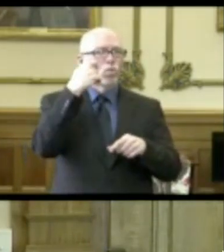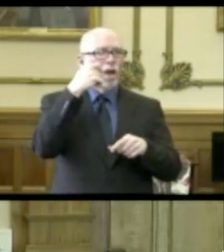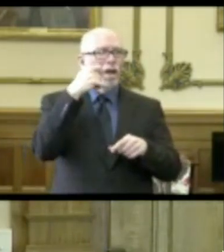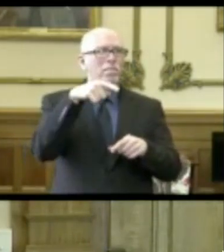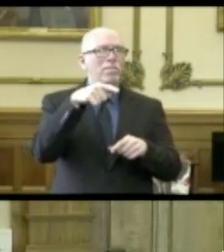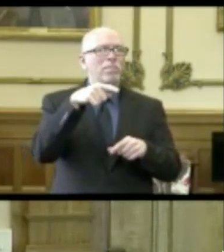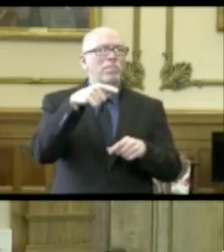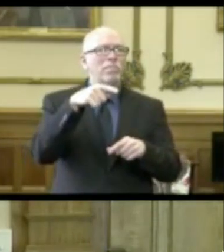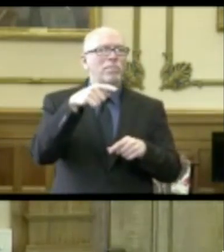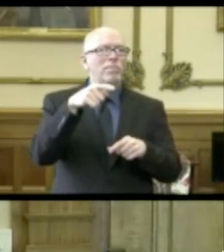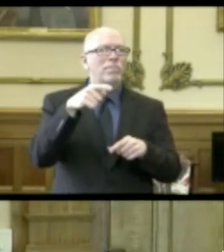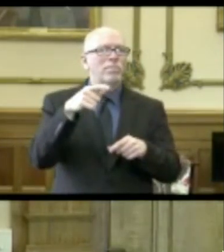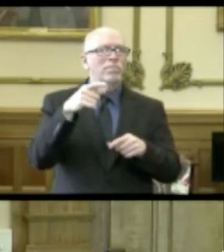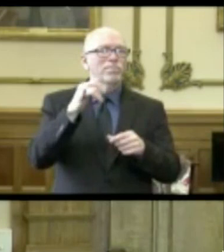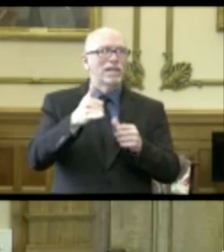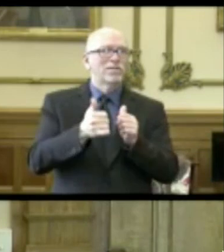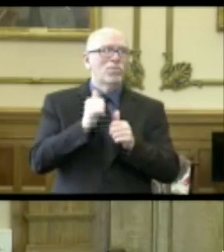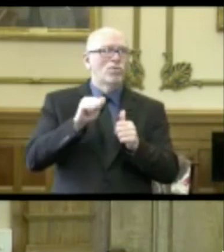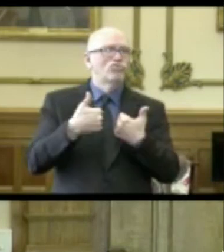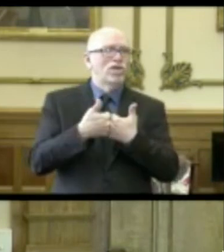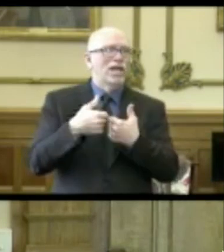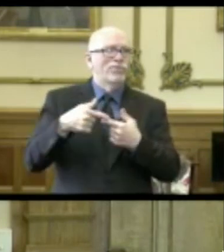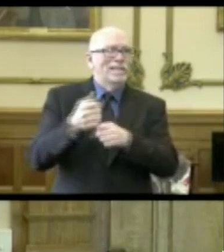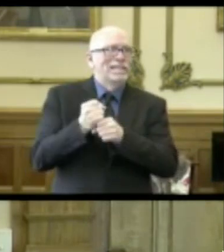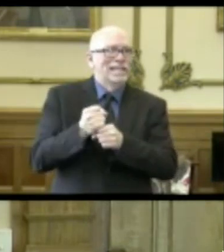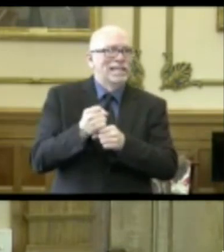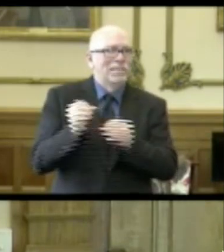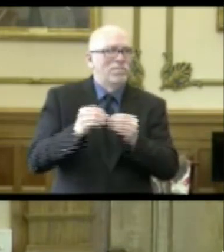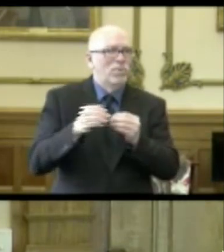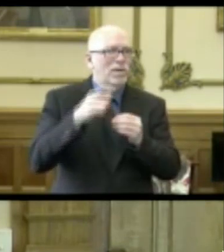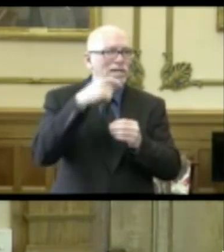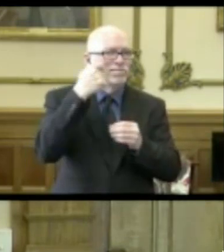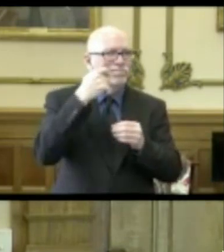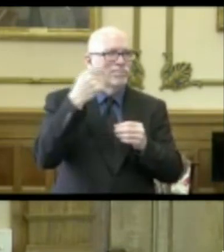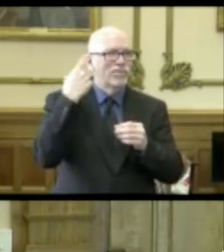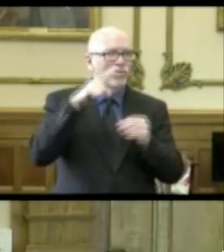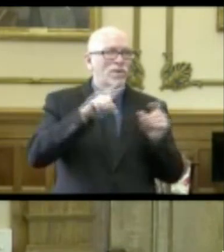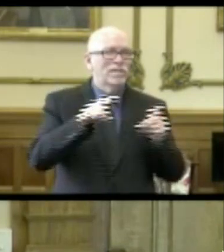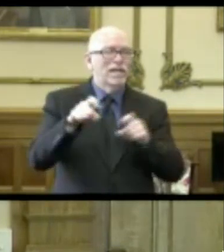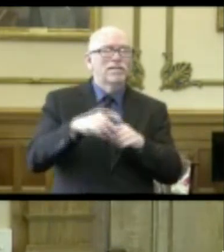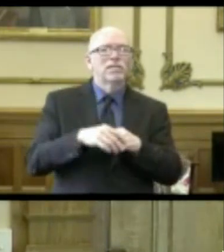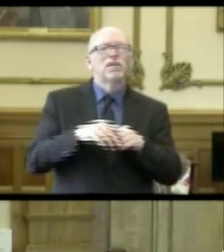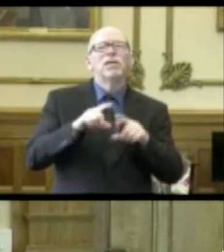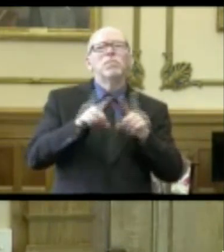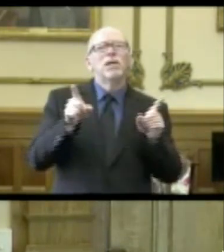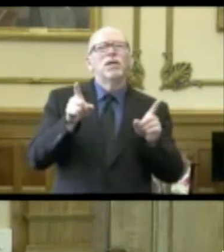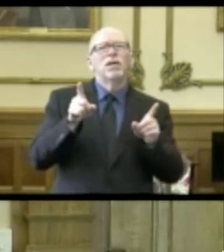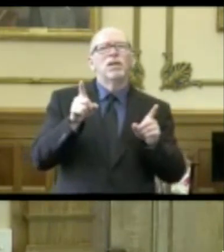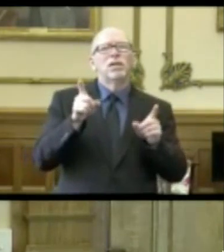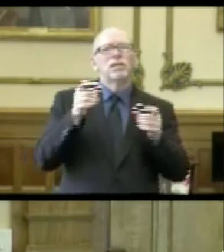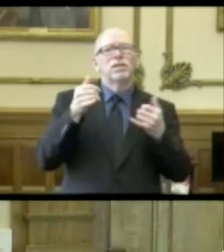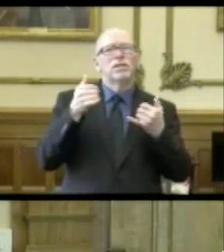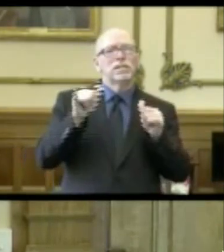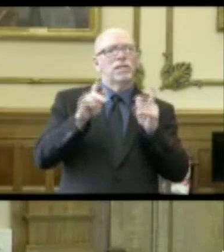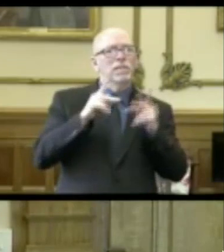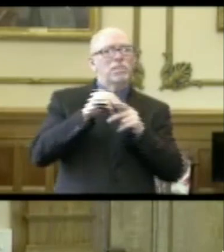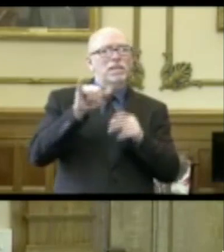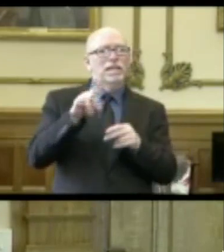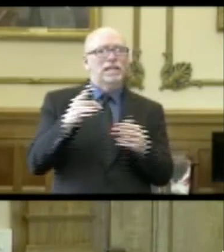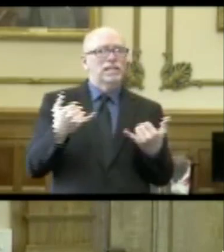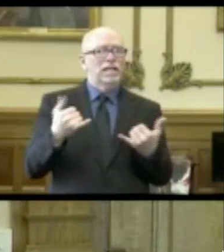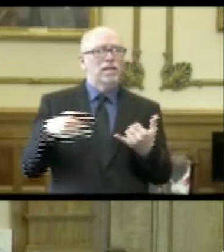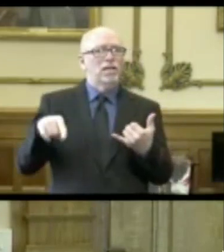getting our hands on those, have been the most challenging in meeting that testing capacity. But are there still people in Indiana today